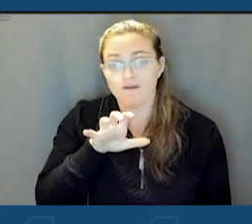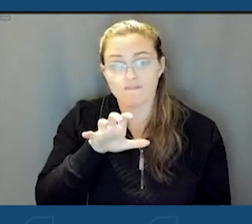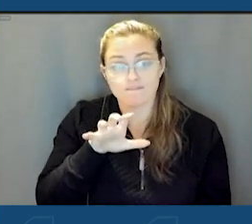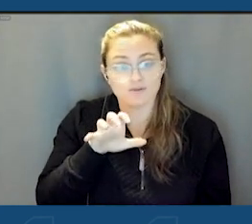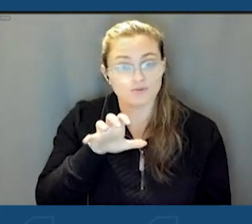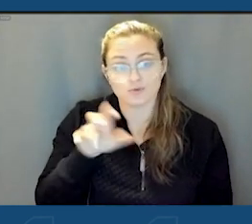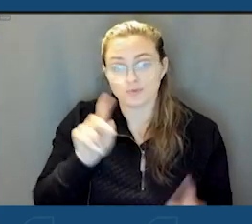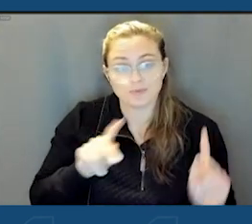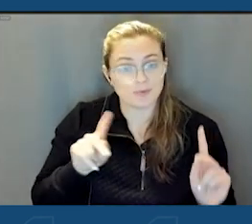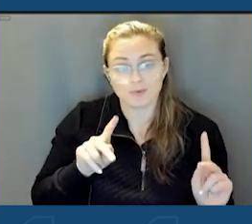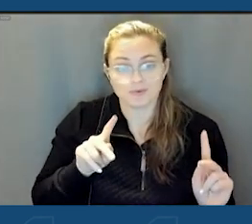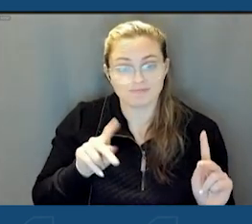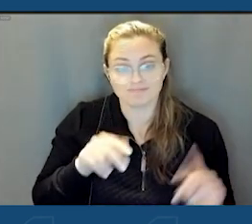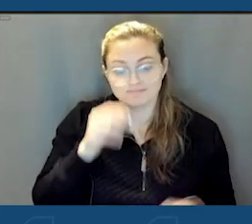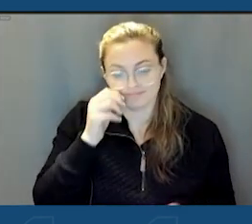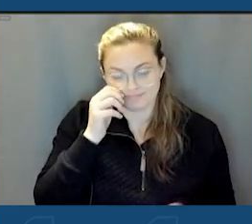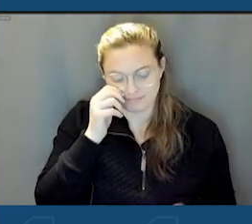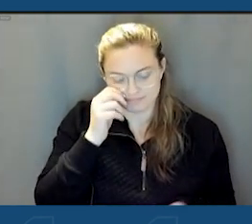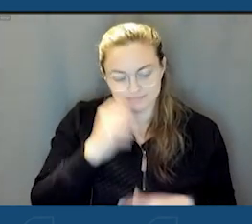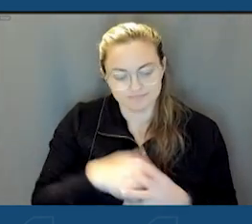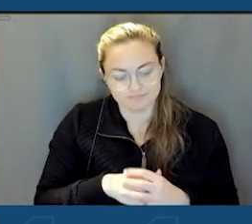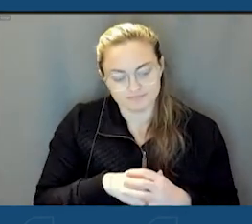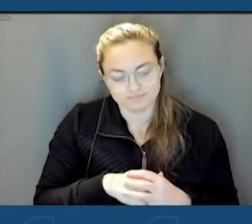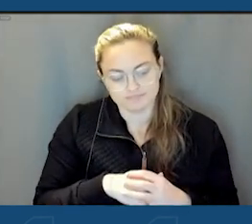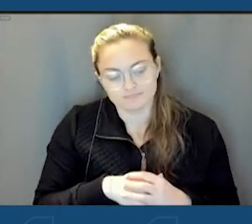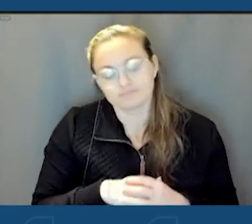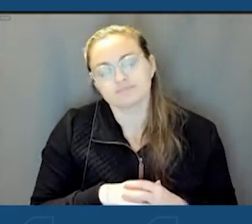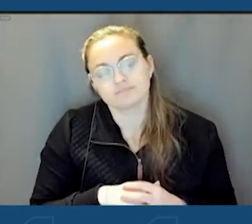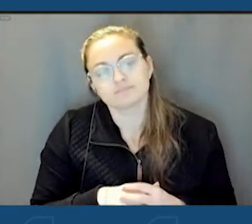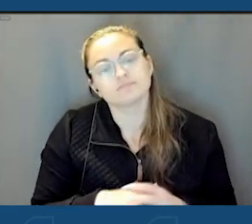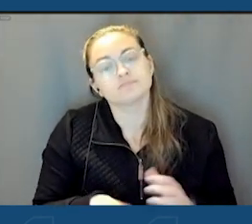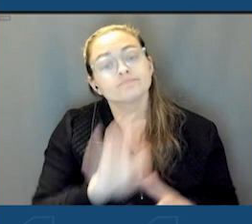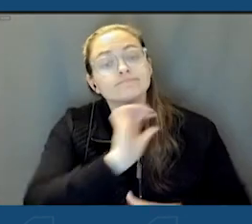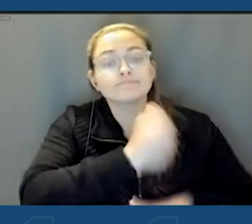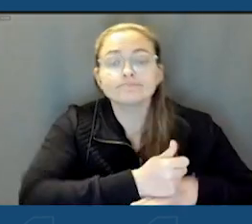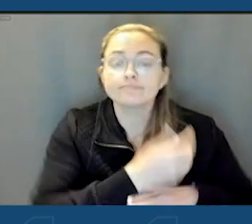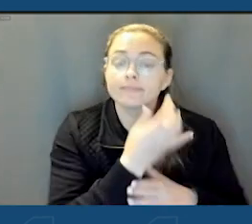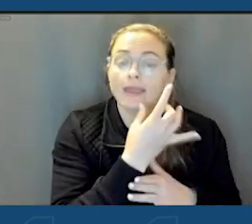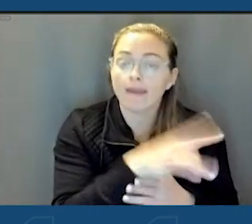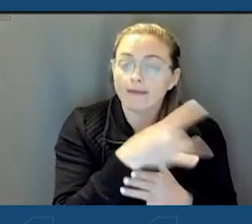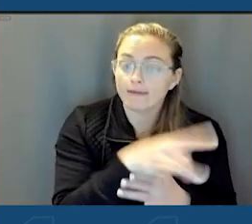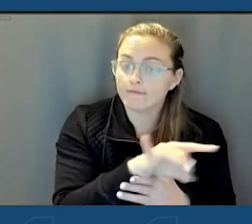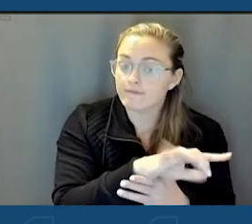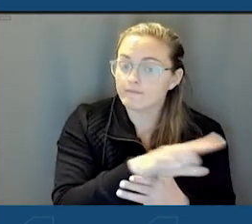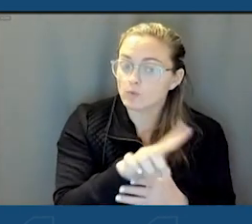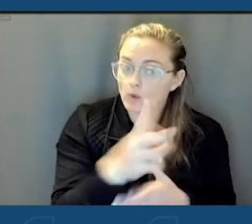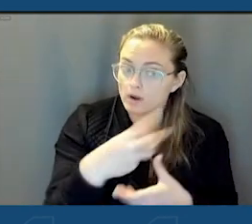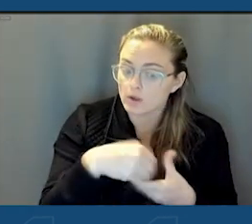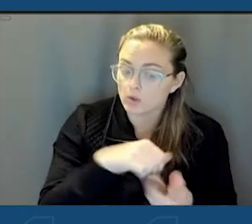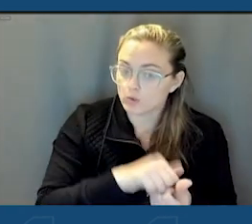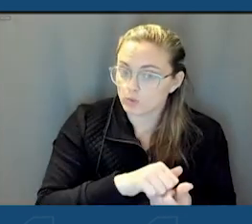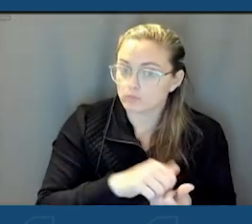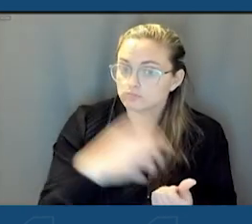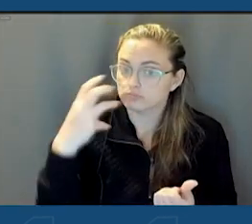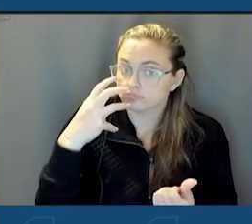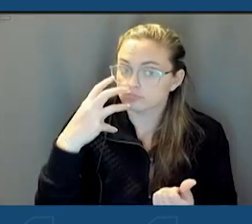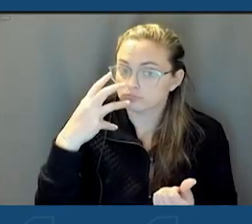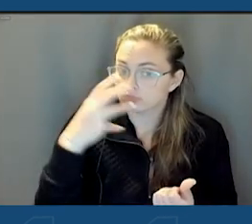Um, it was founded in 1851. It does include such beauties